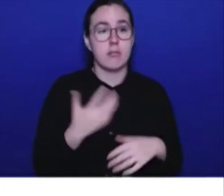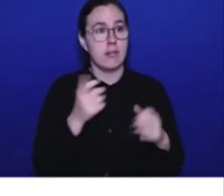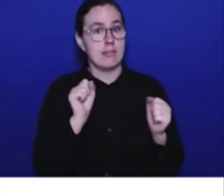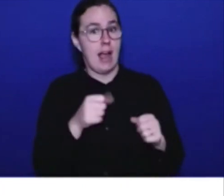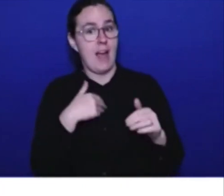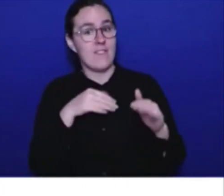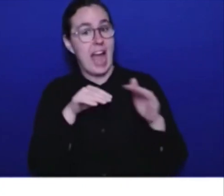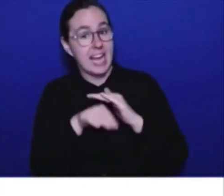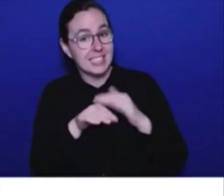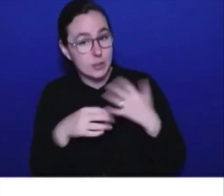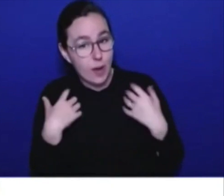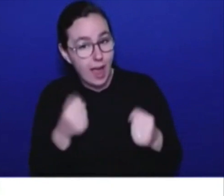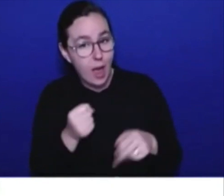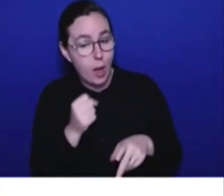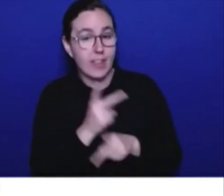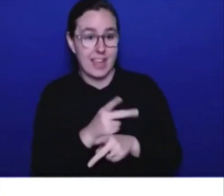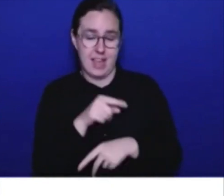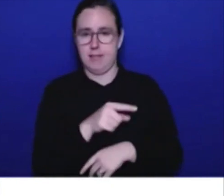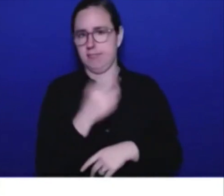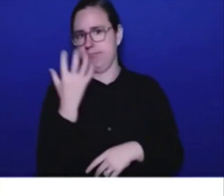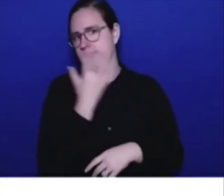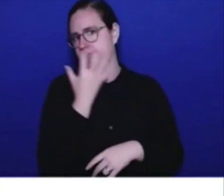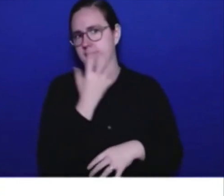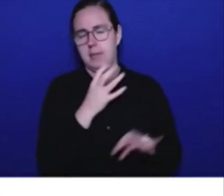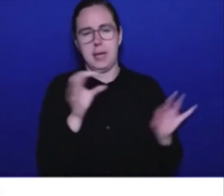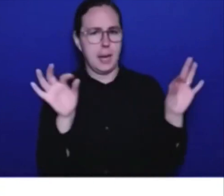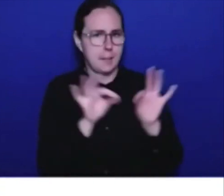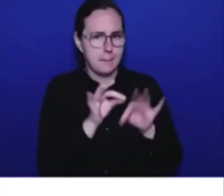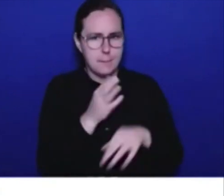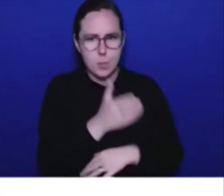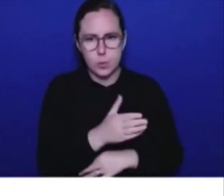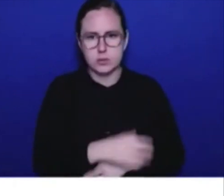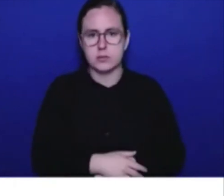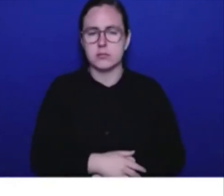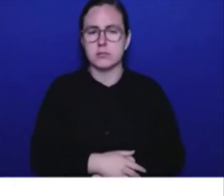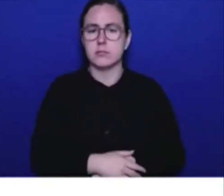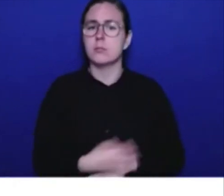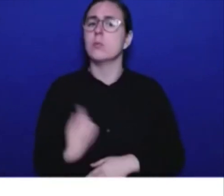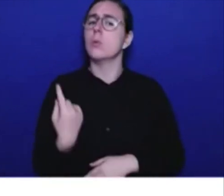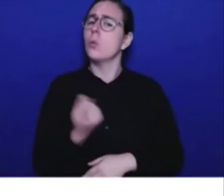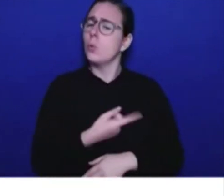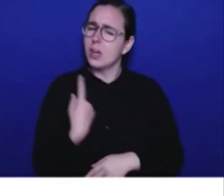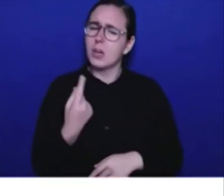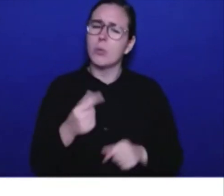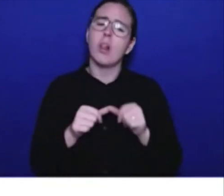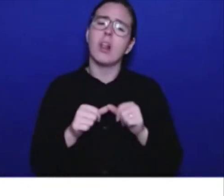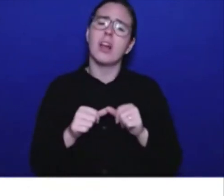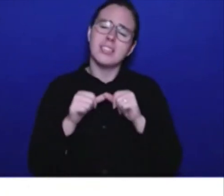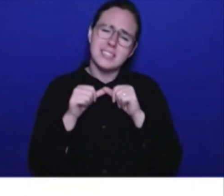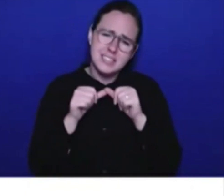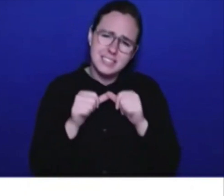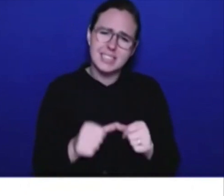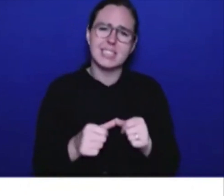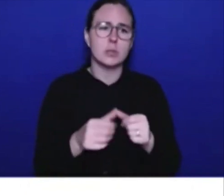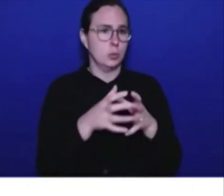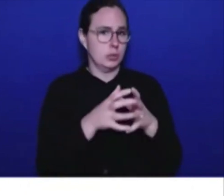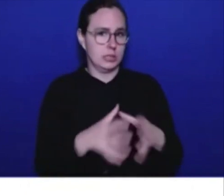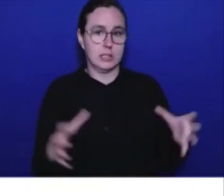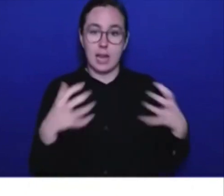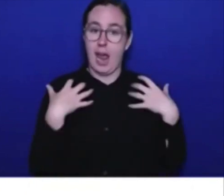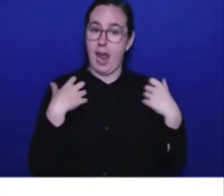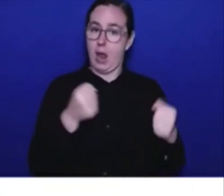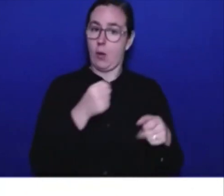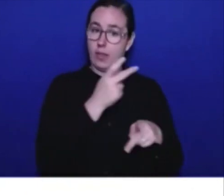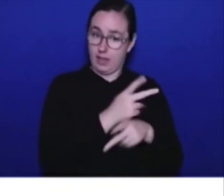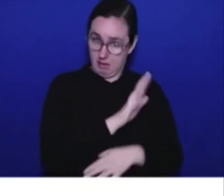Incredibly important work needing to continue there and be expanded. On affordability, addressing issues